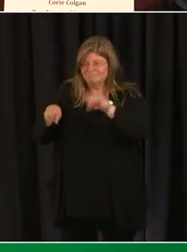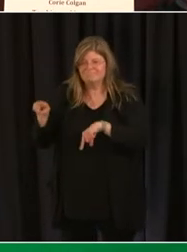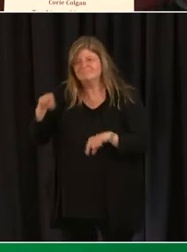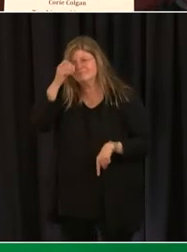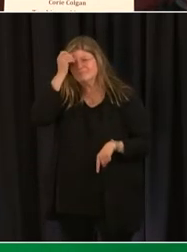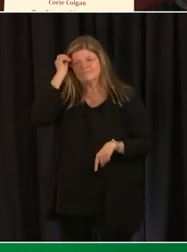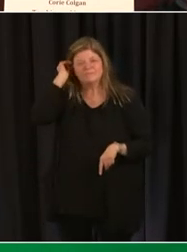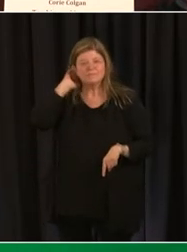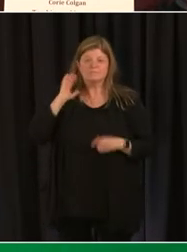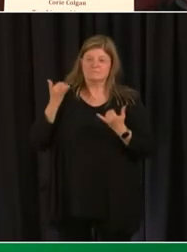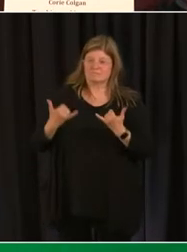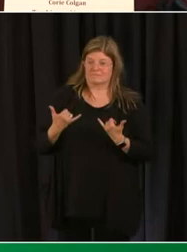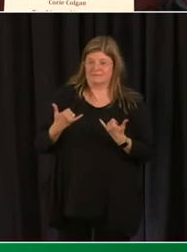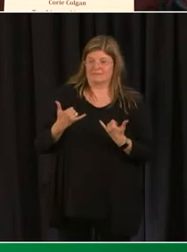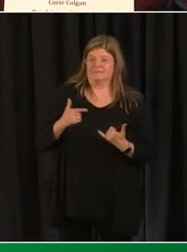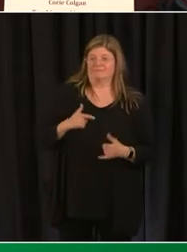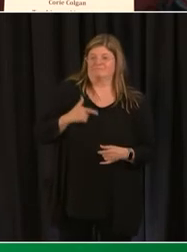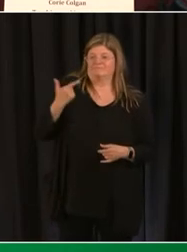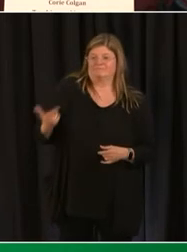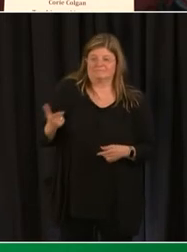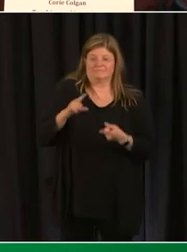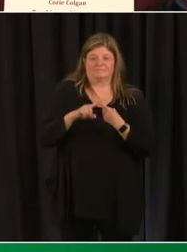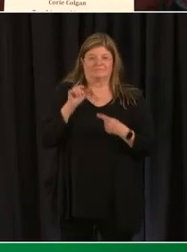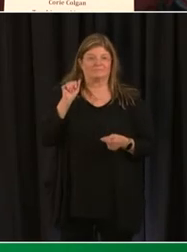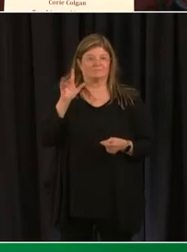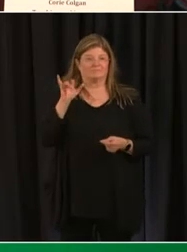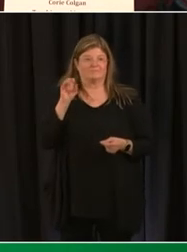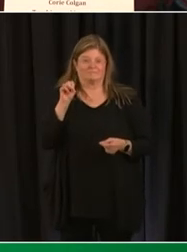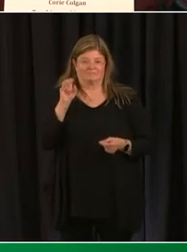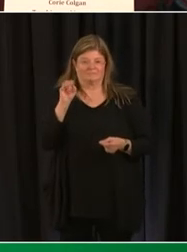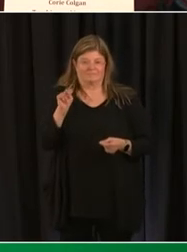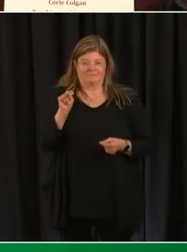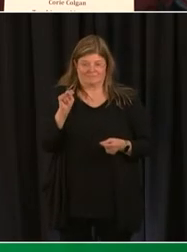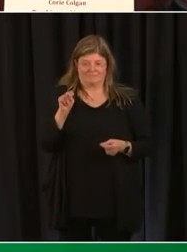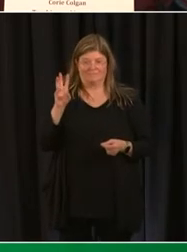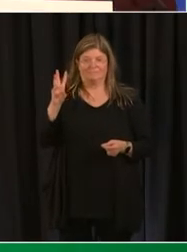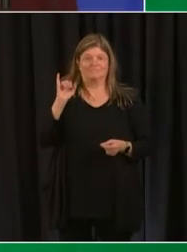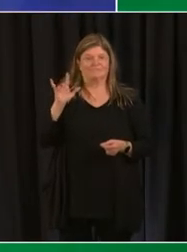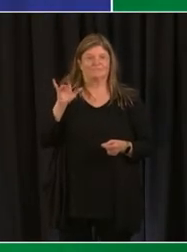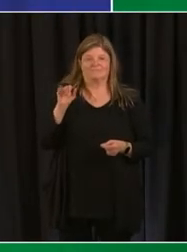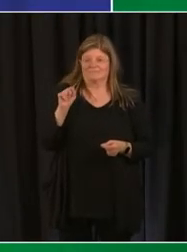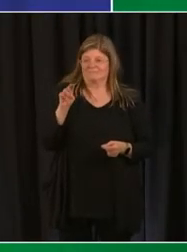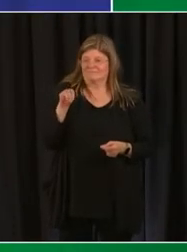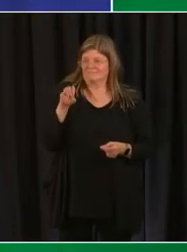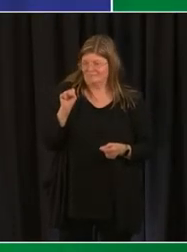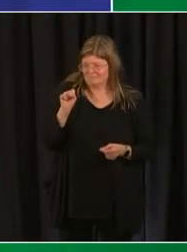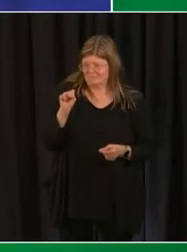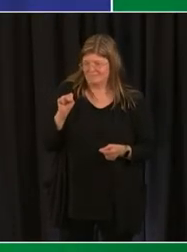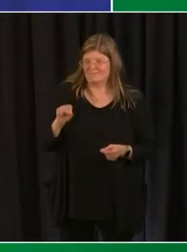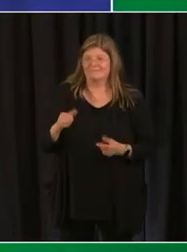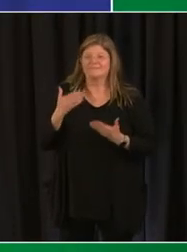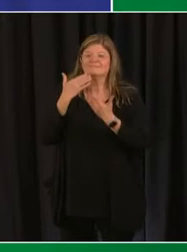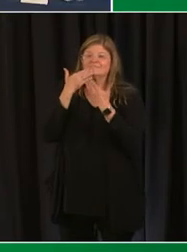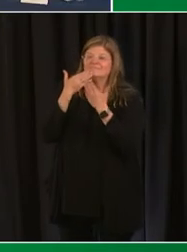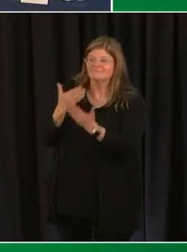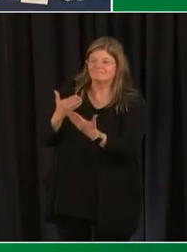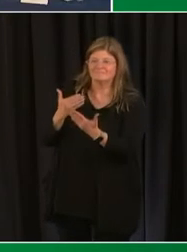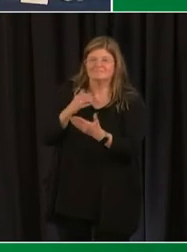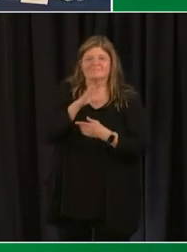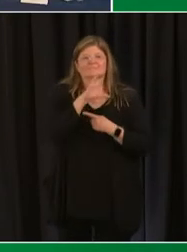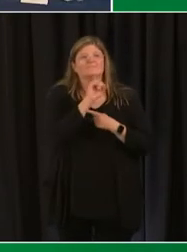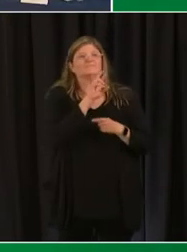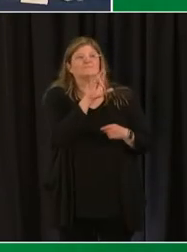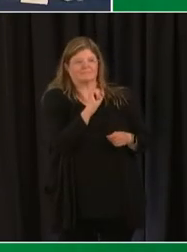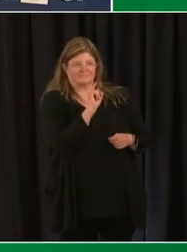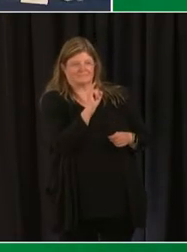to kick us off I'm going to turn it over to Alison Williams to share some highlights. Thanks Corey and